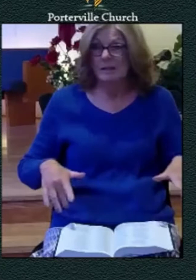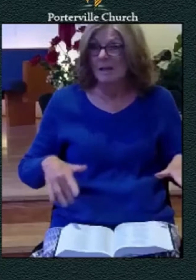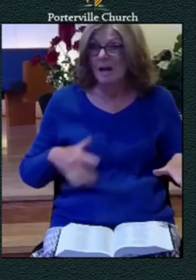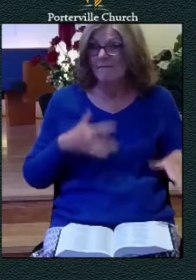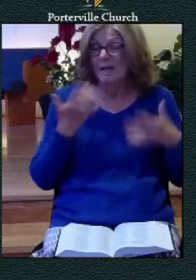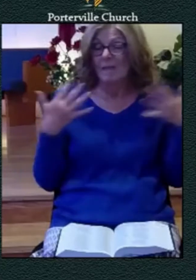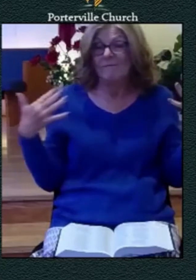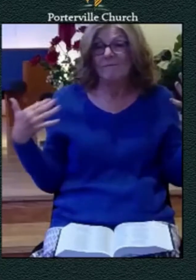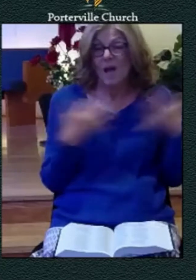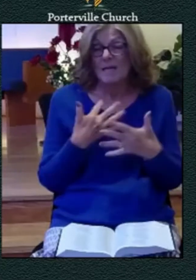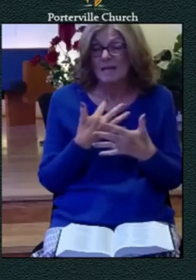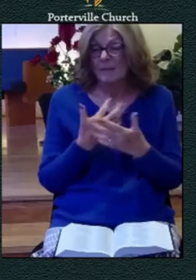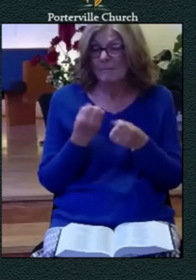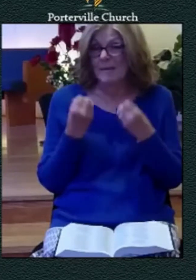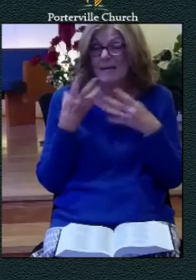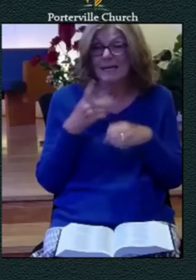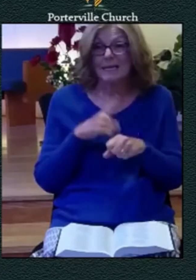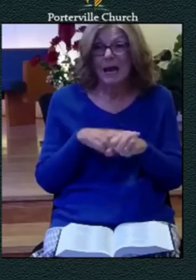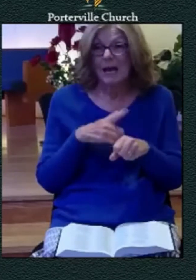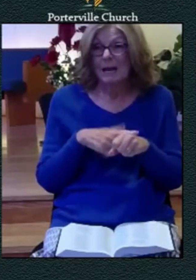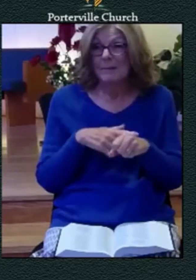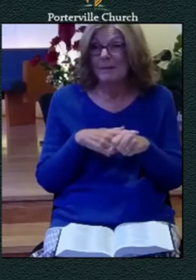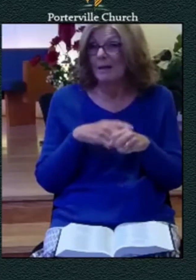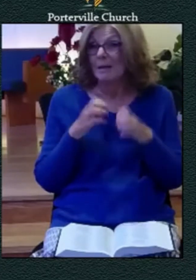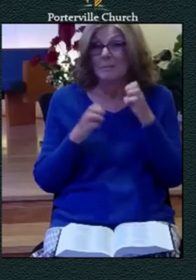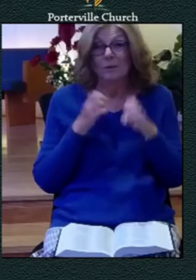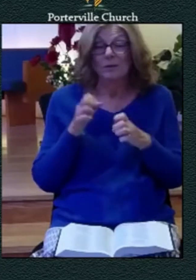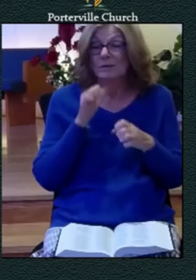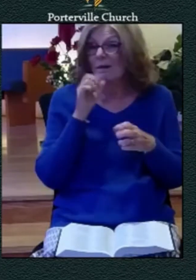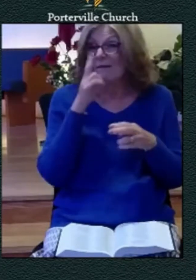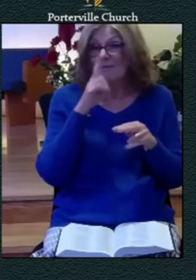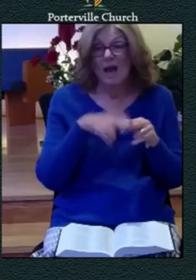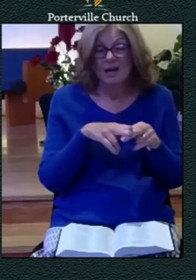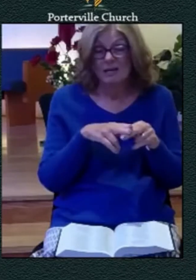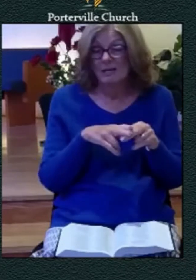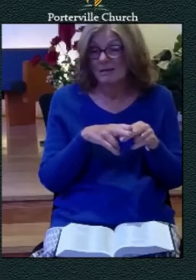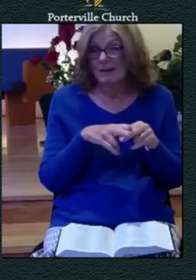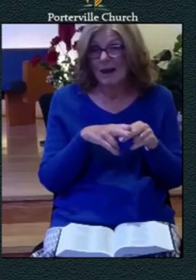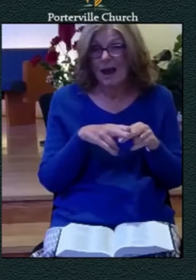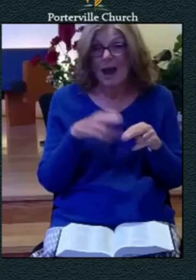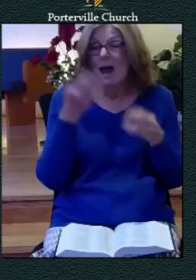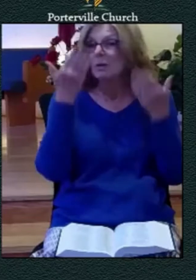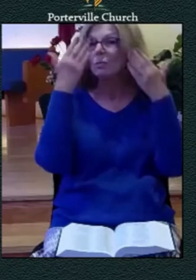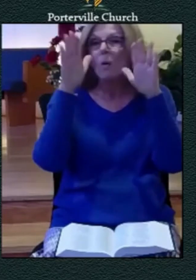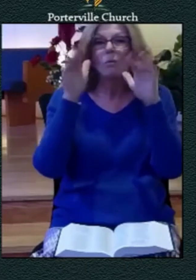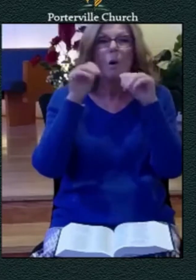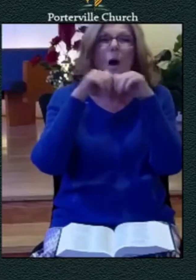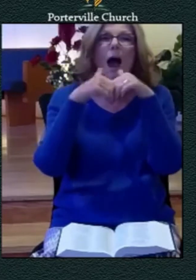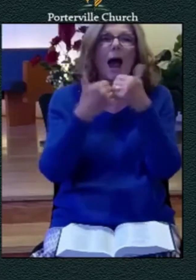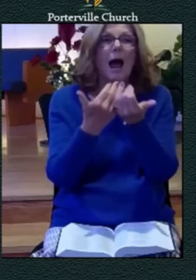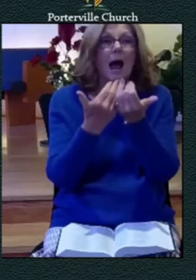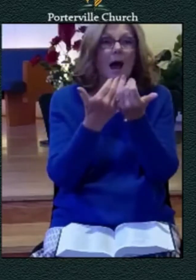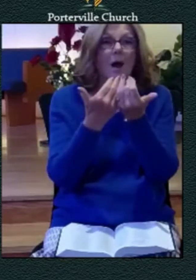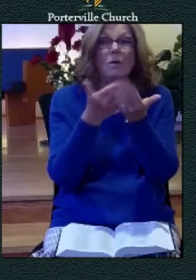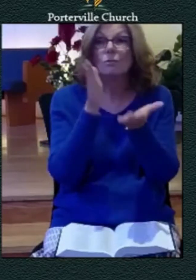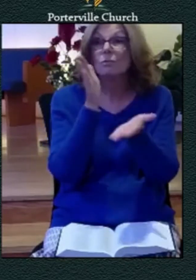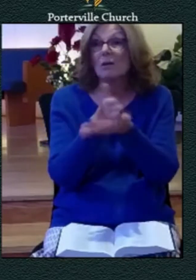these emotions are not fun and i don't know how to get away from them